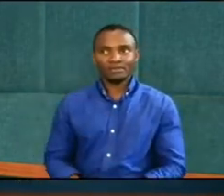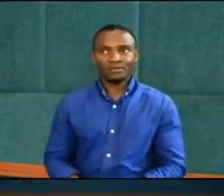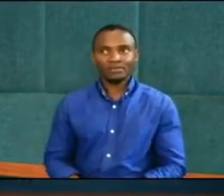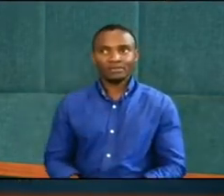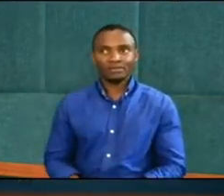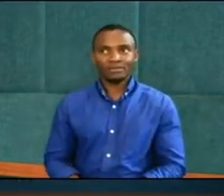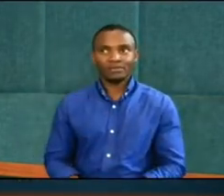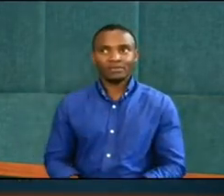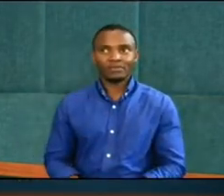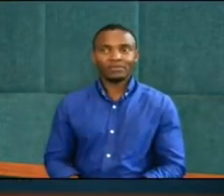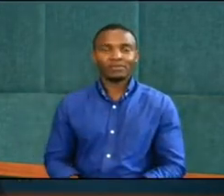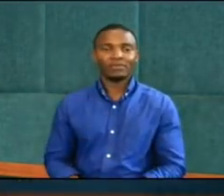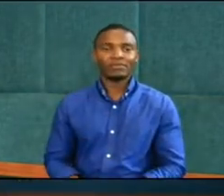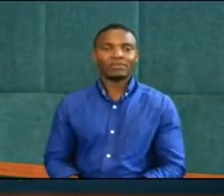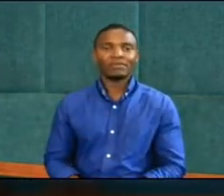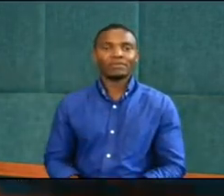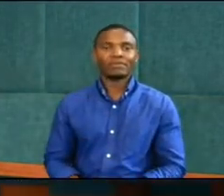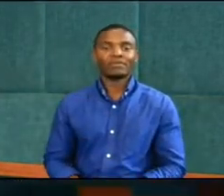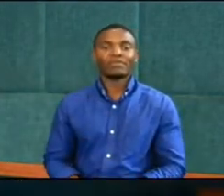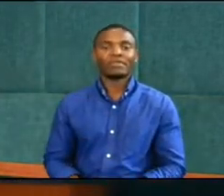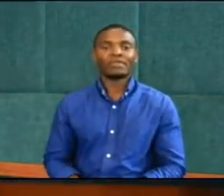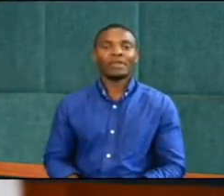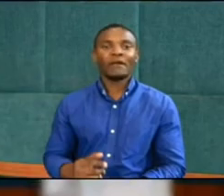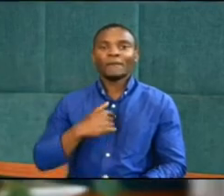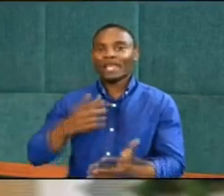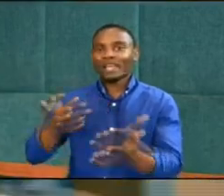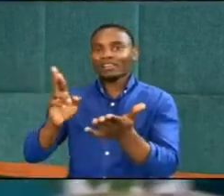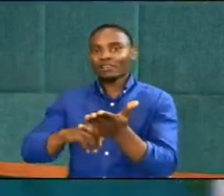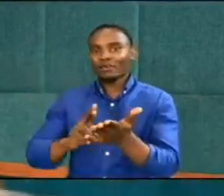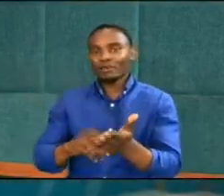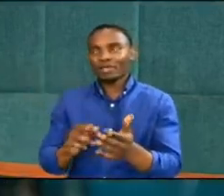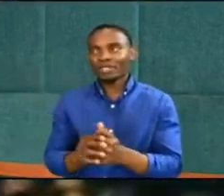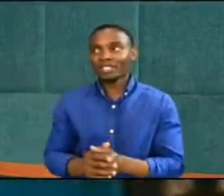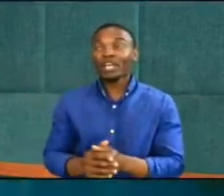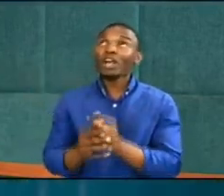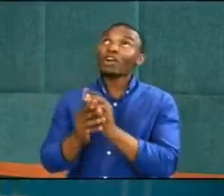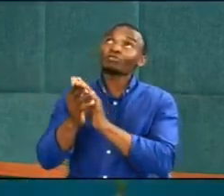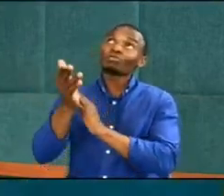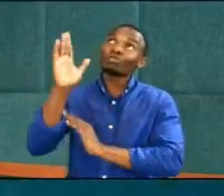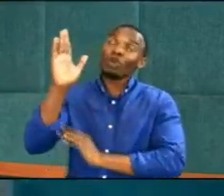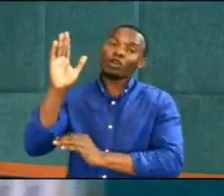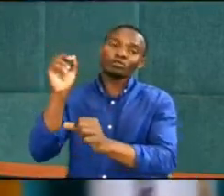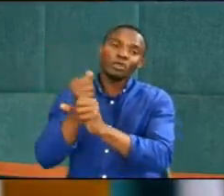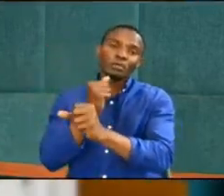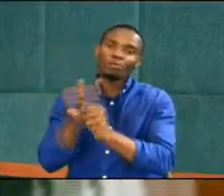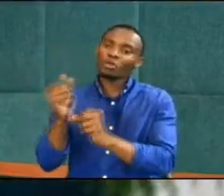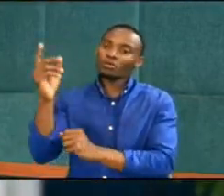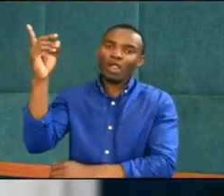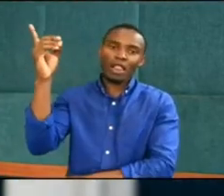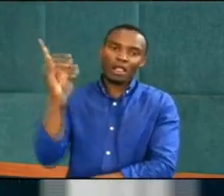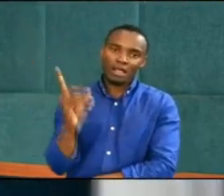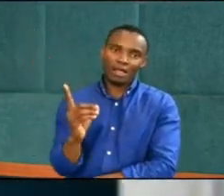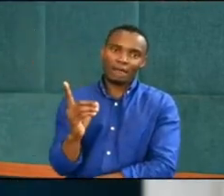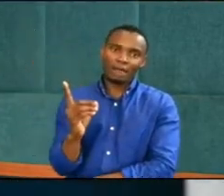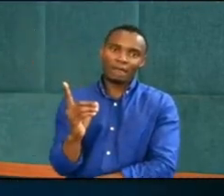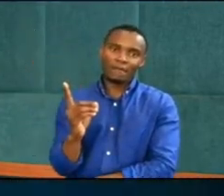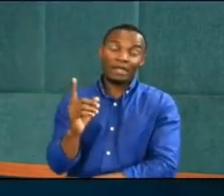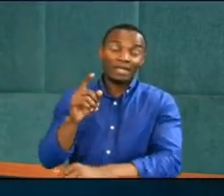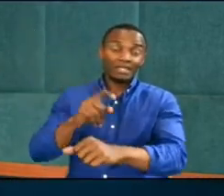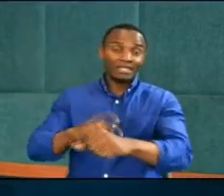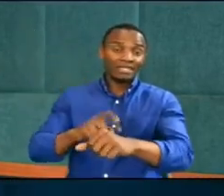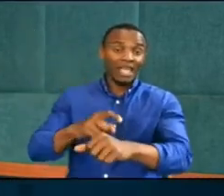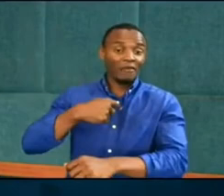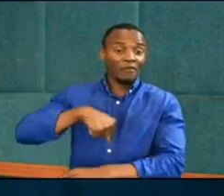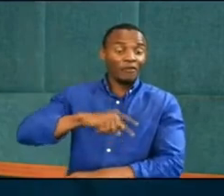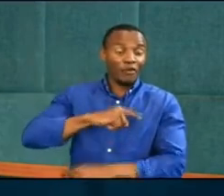Is that clear? Let me say that over here. God will not come at